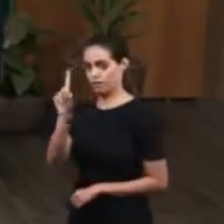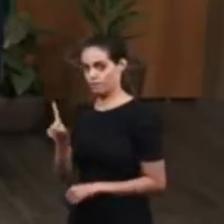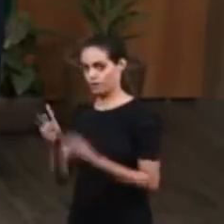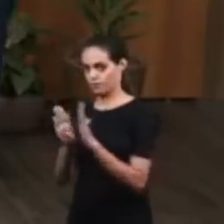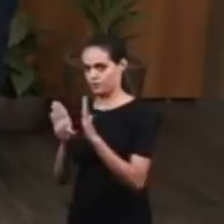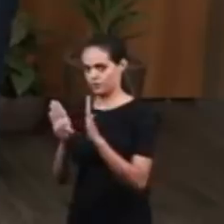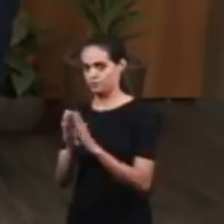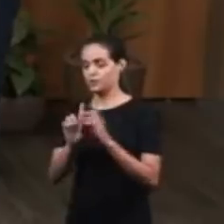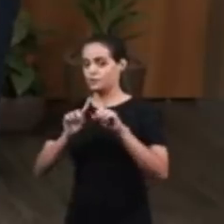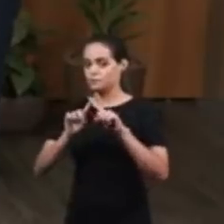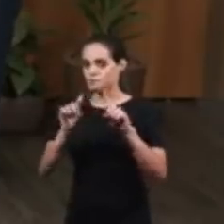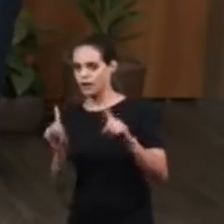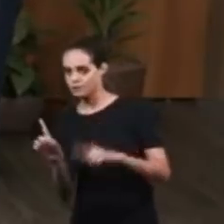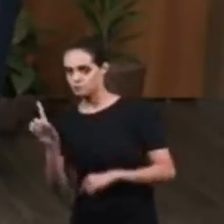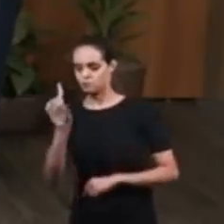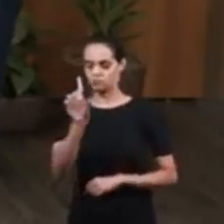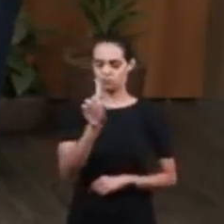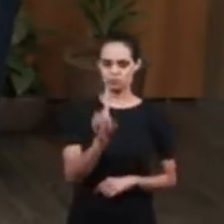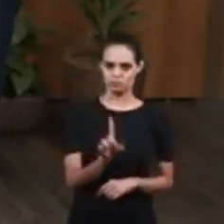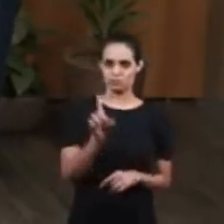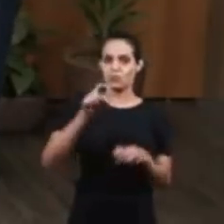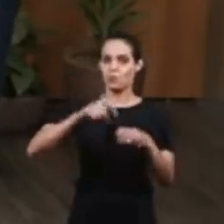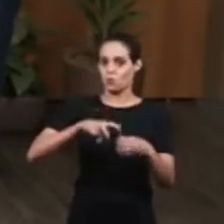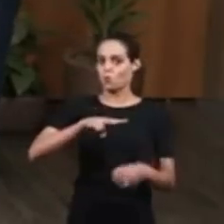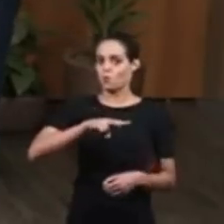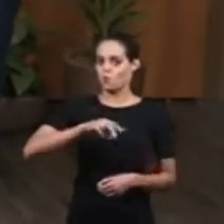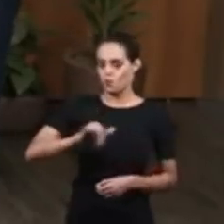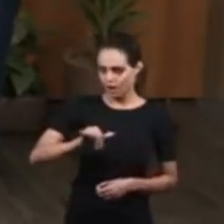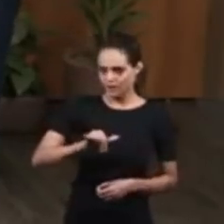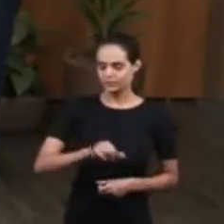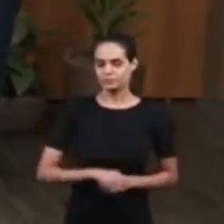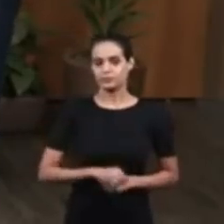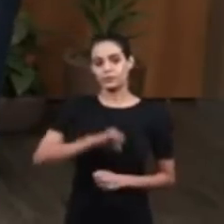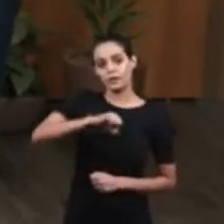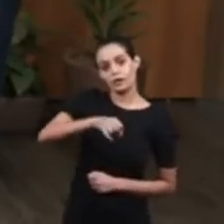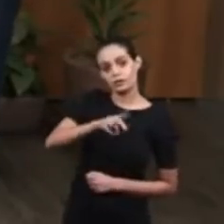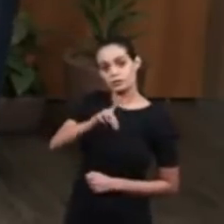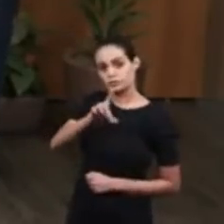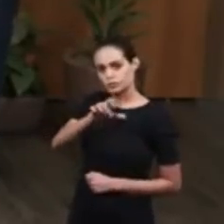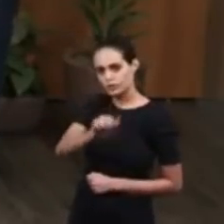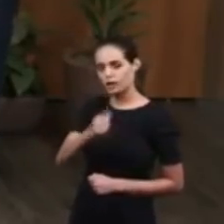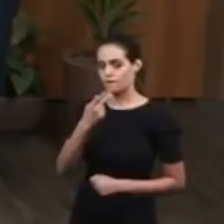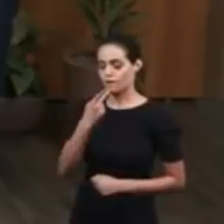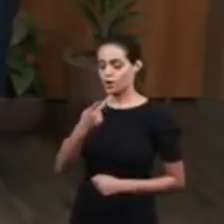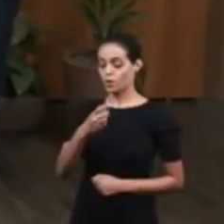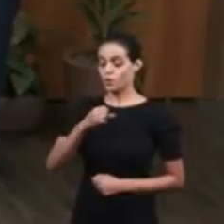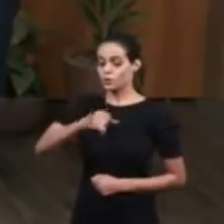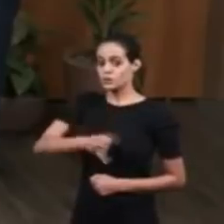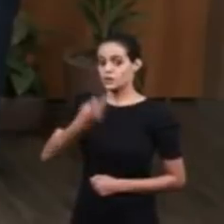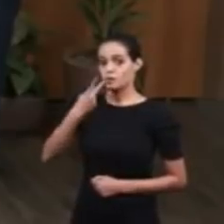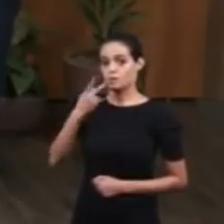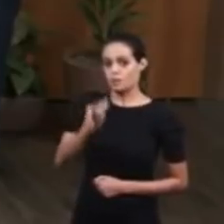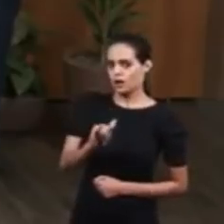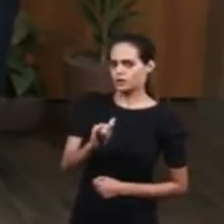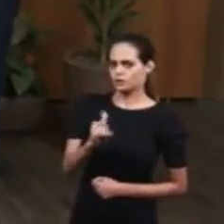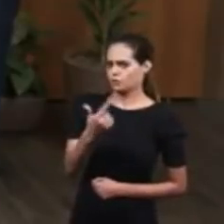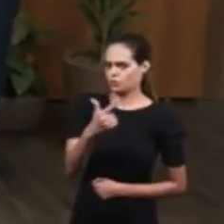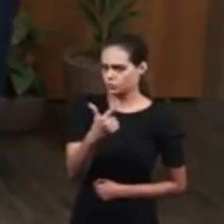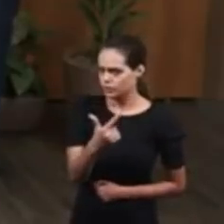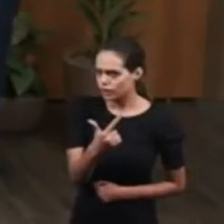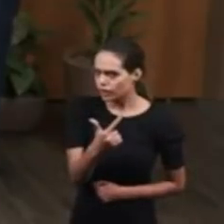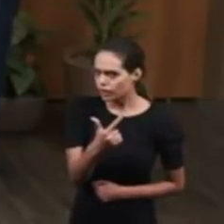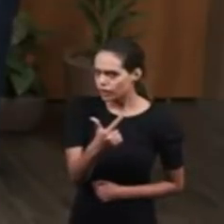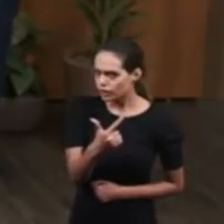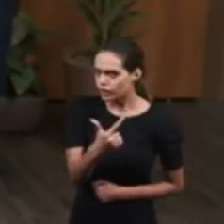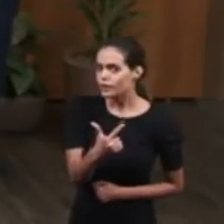Jacob, for his brothers had said, We will take Benjamin, but will bring him back. Judah even told Joseph, If we go back to our